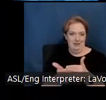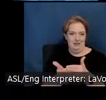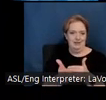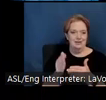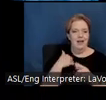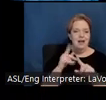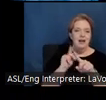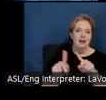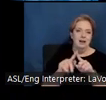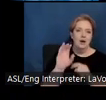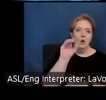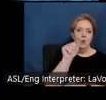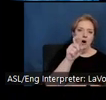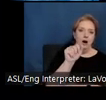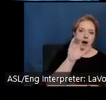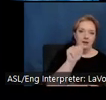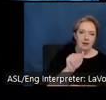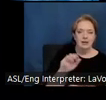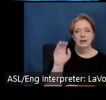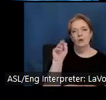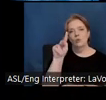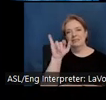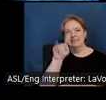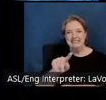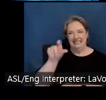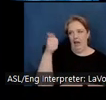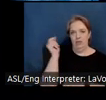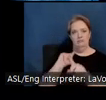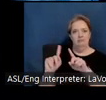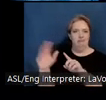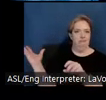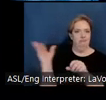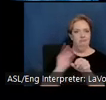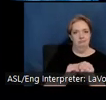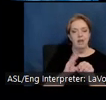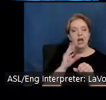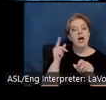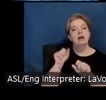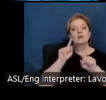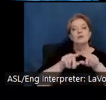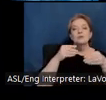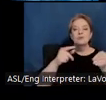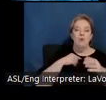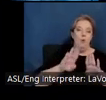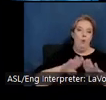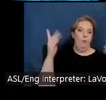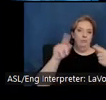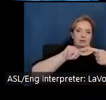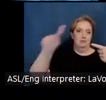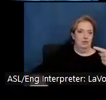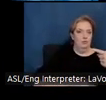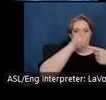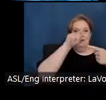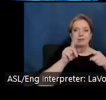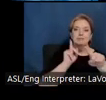Ortiz, Oaxaca and elsewhere. And don't miss the Malouf store open year round during public hours featuring books and